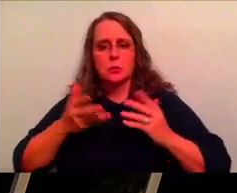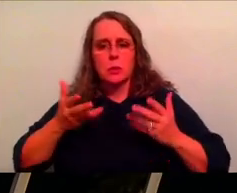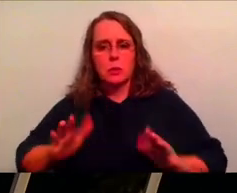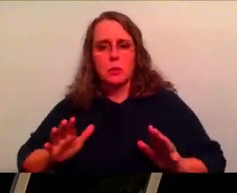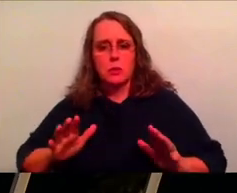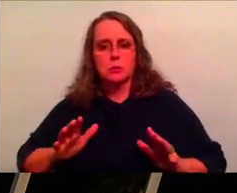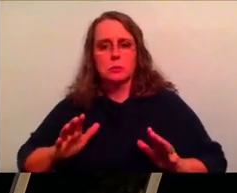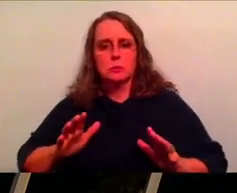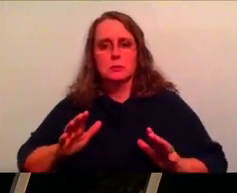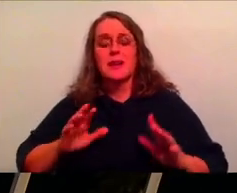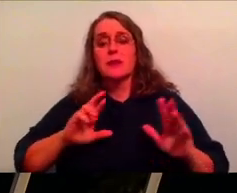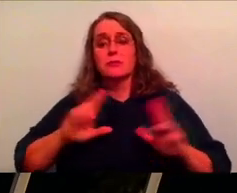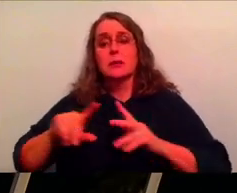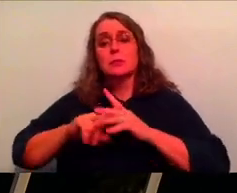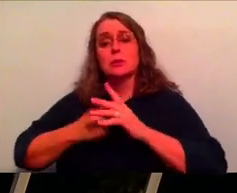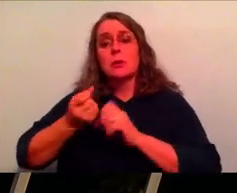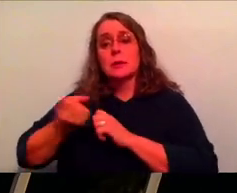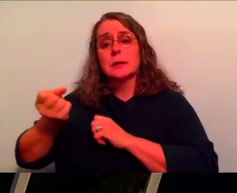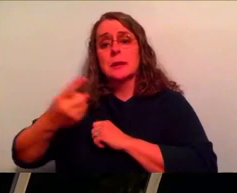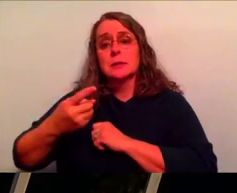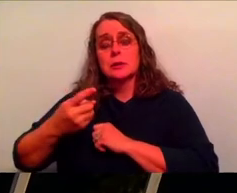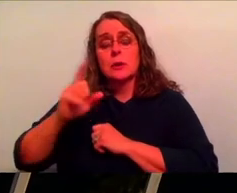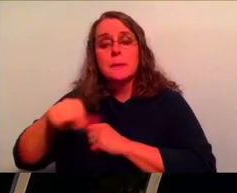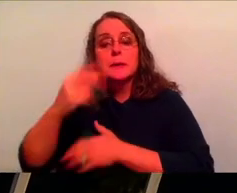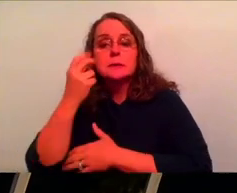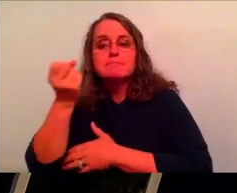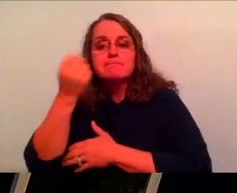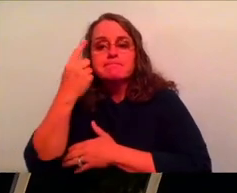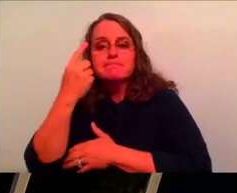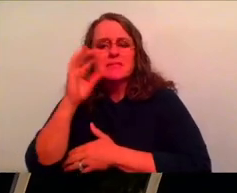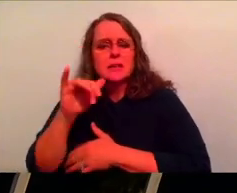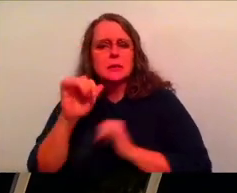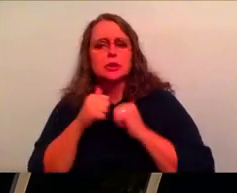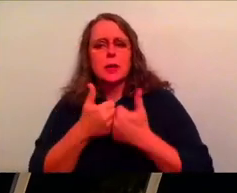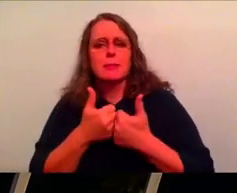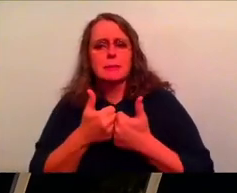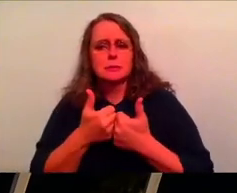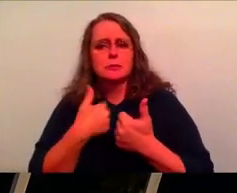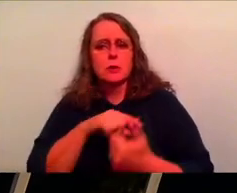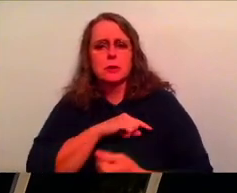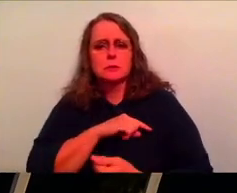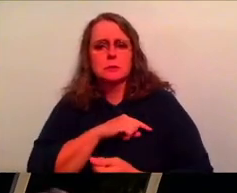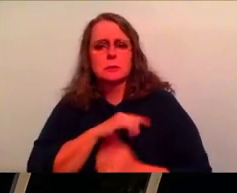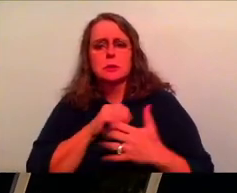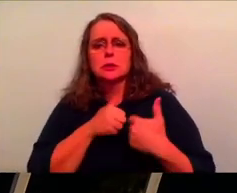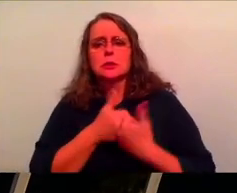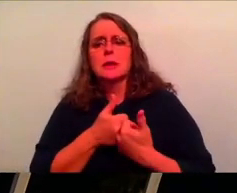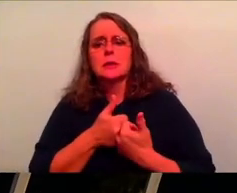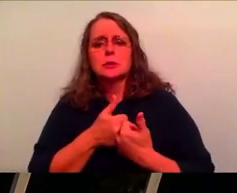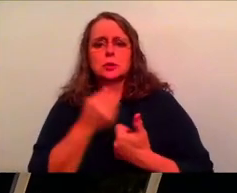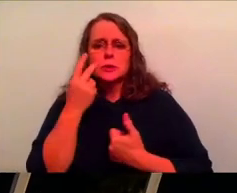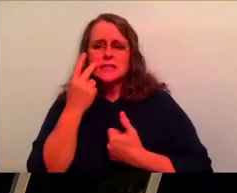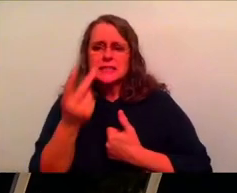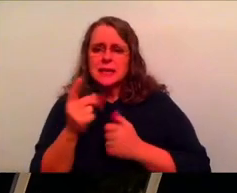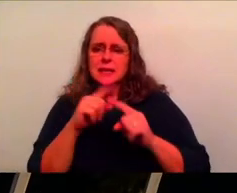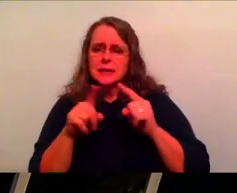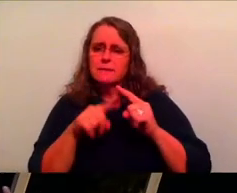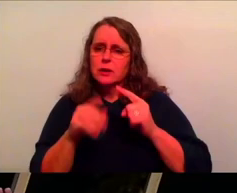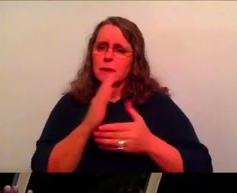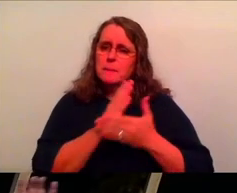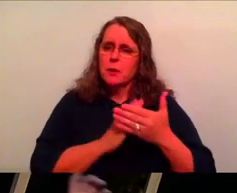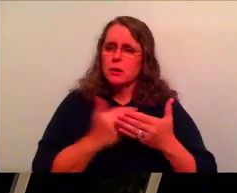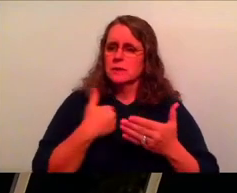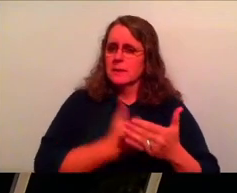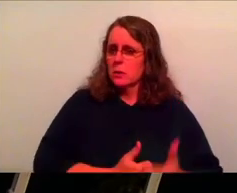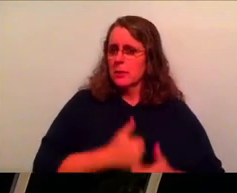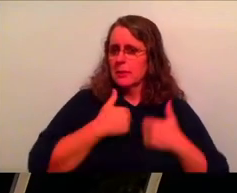this next year, think ultimately the thing we've got to see is that this is a challenge for us. The challenge is to take a look at the areas of our life where